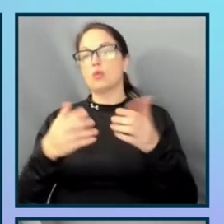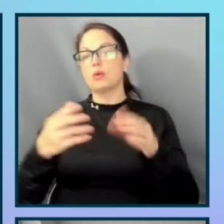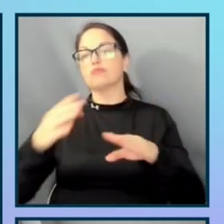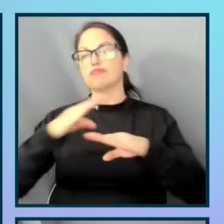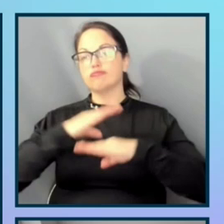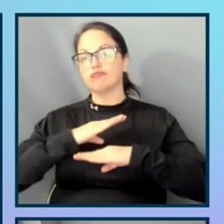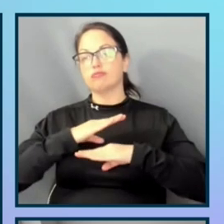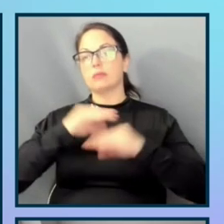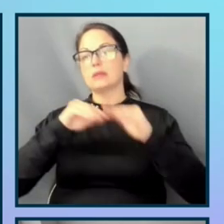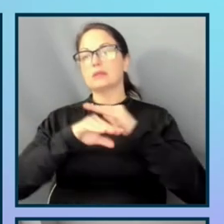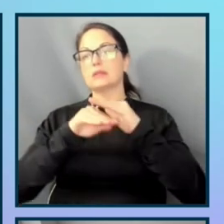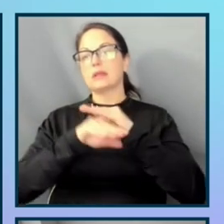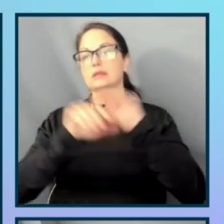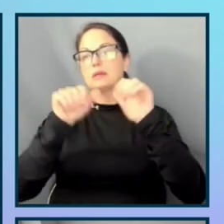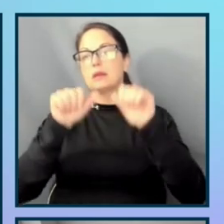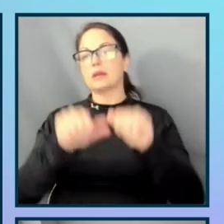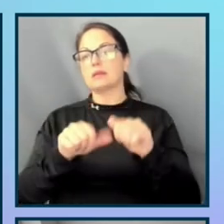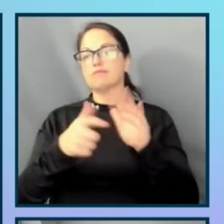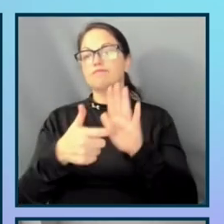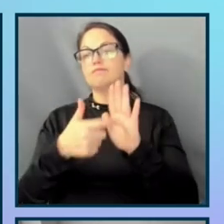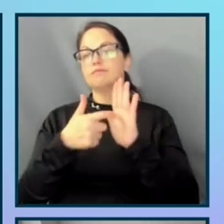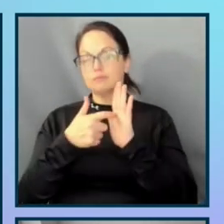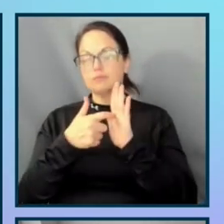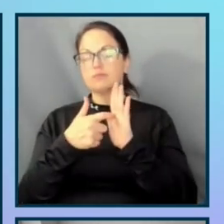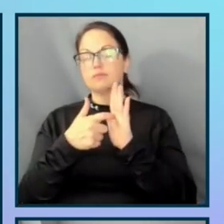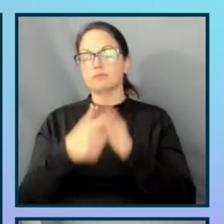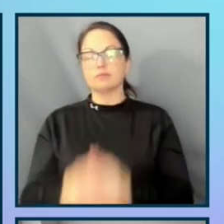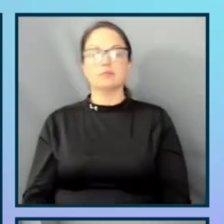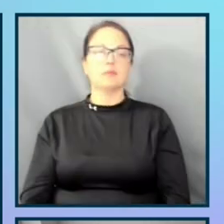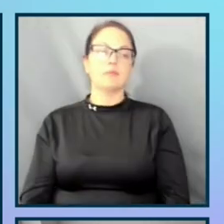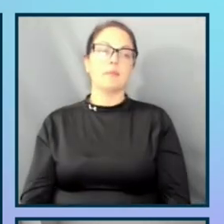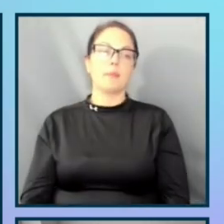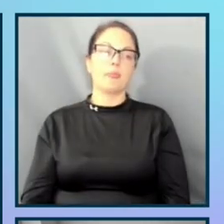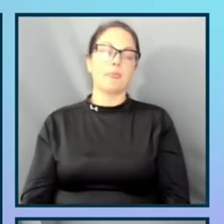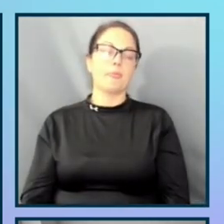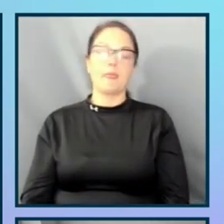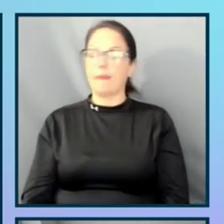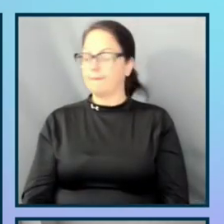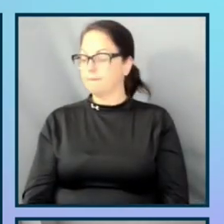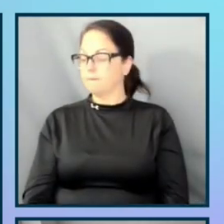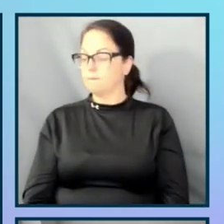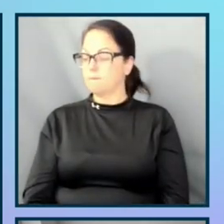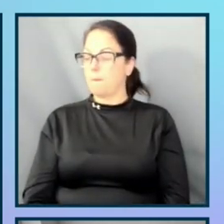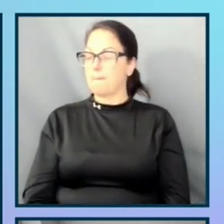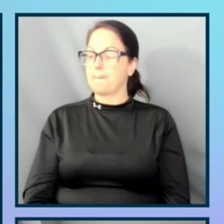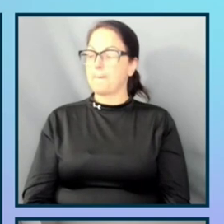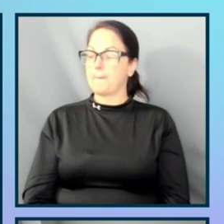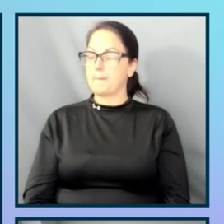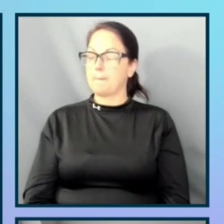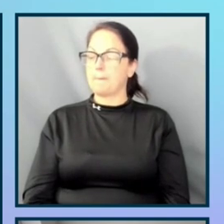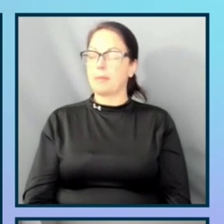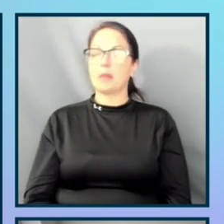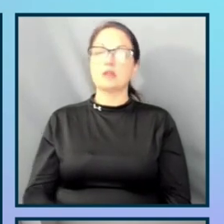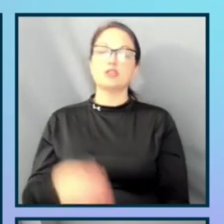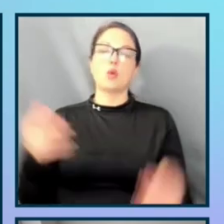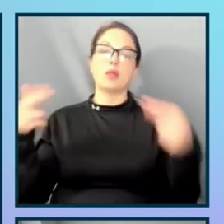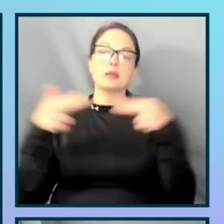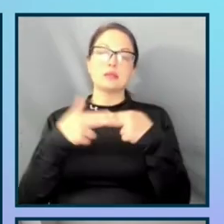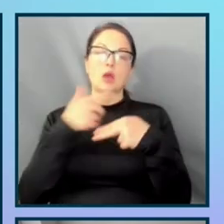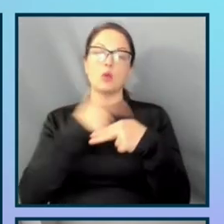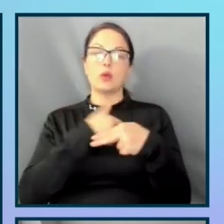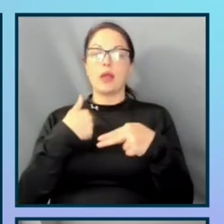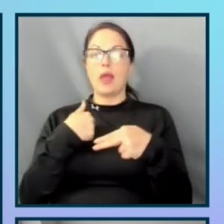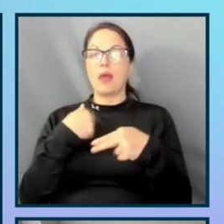for all new vendor procurement. On the slide, we have two bar charts that show a state of disability